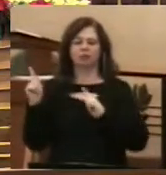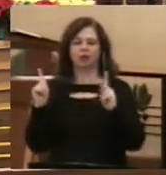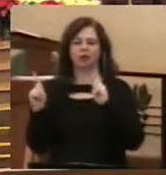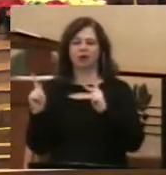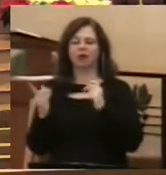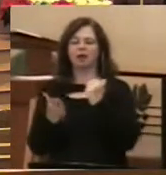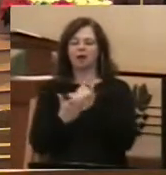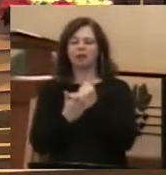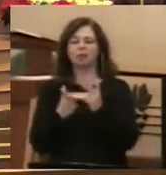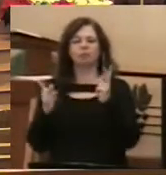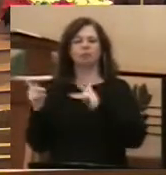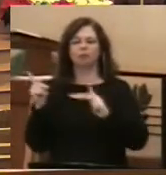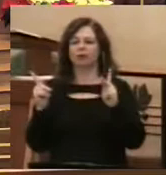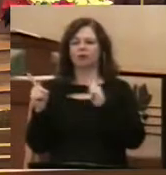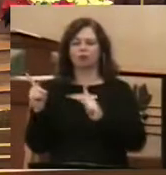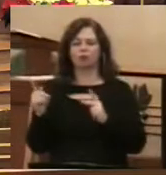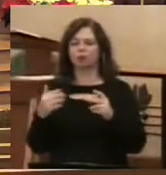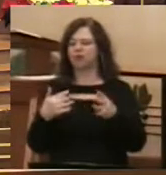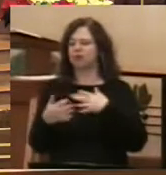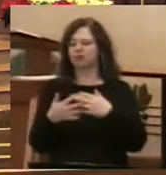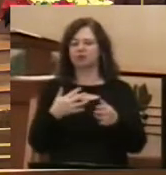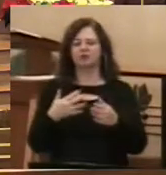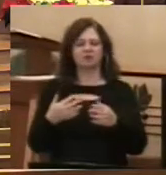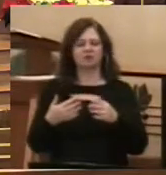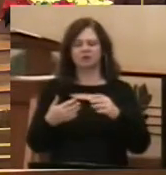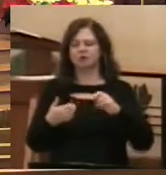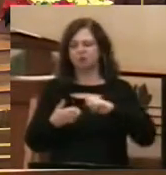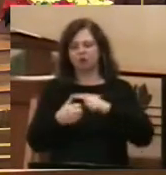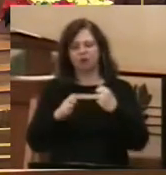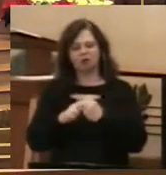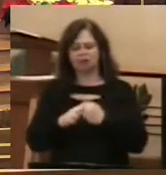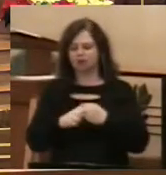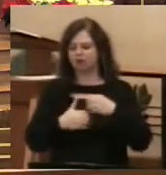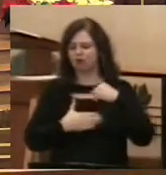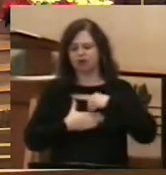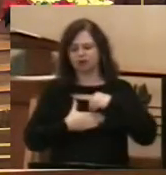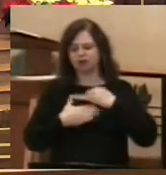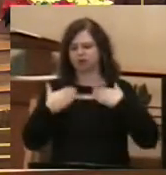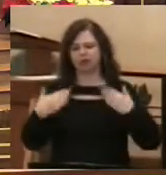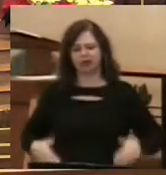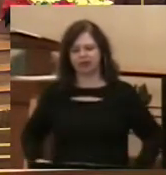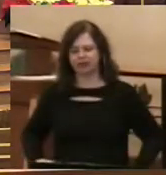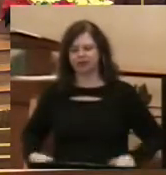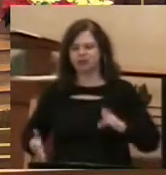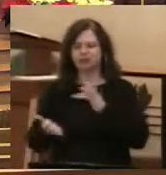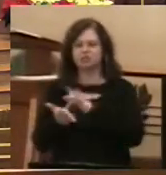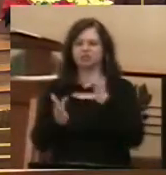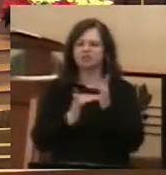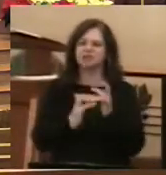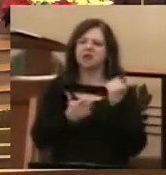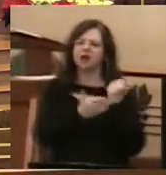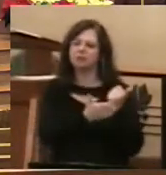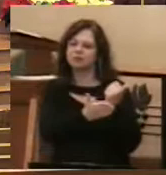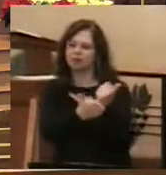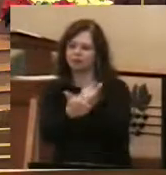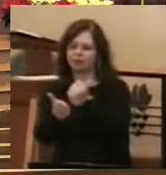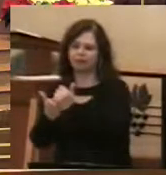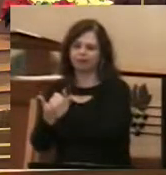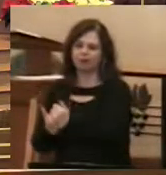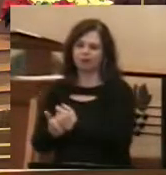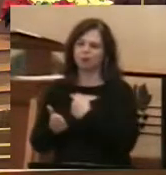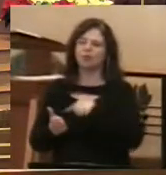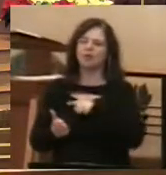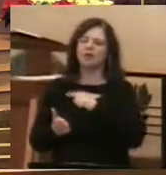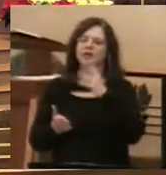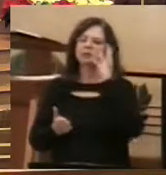him with whatever binds them up. We experience just before this story today a healing